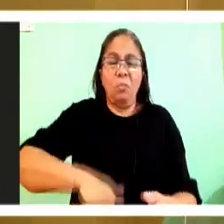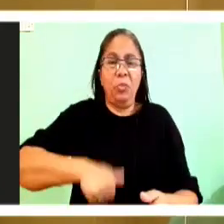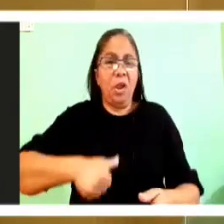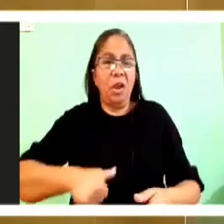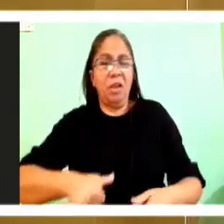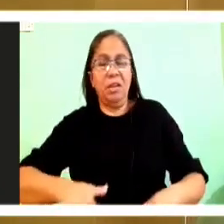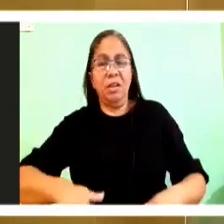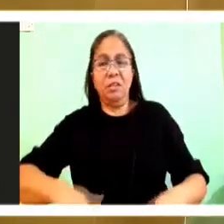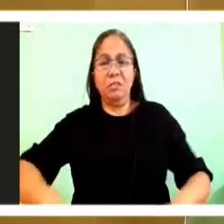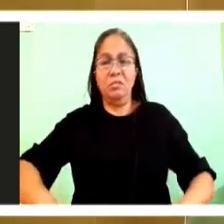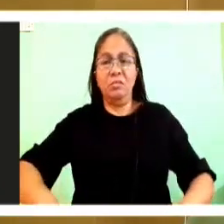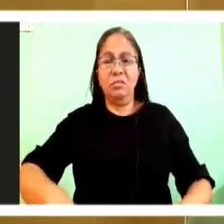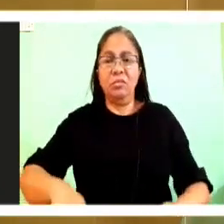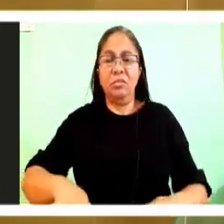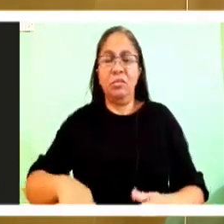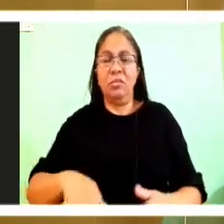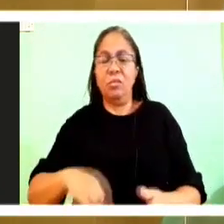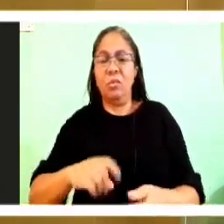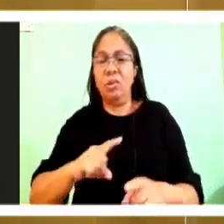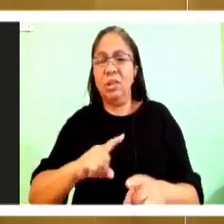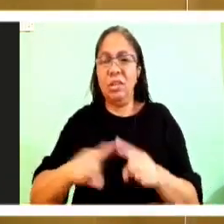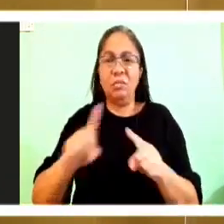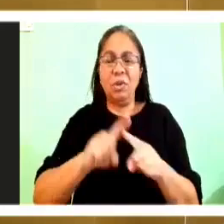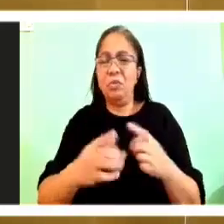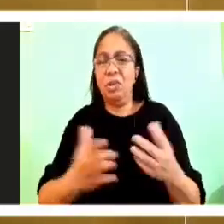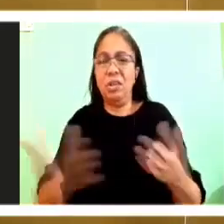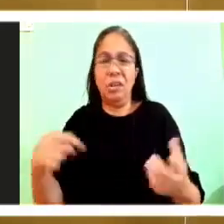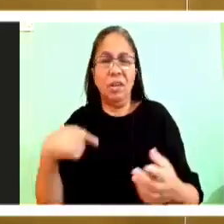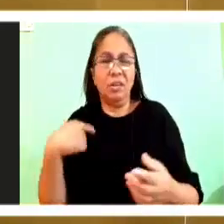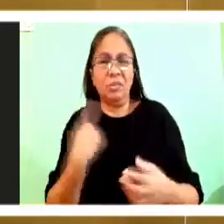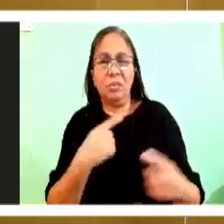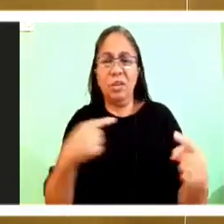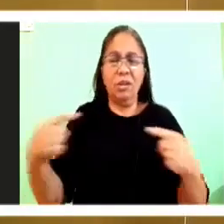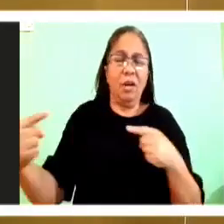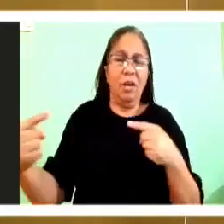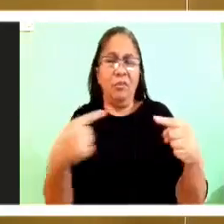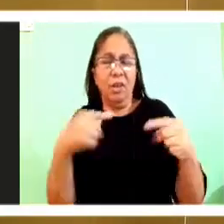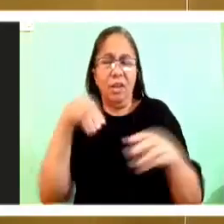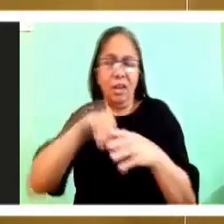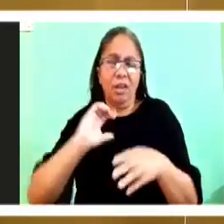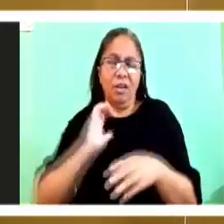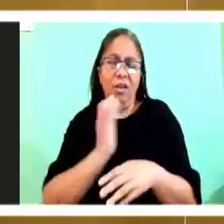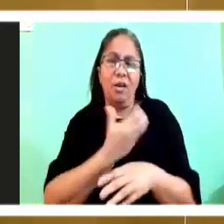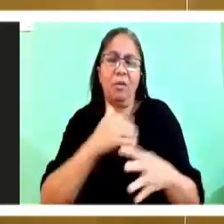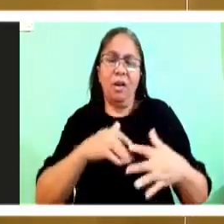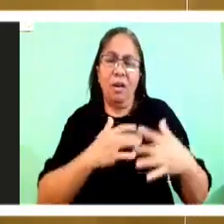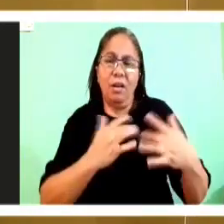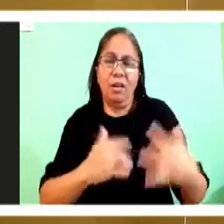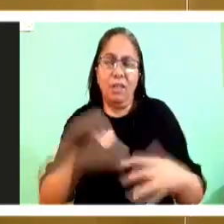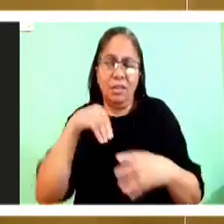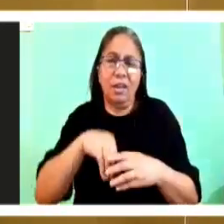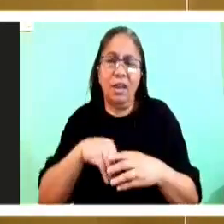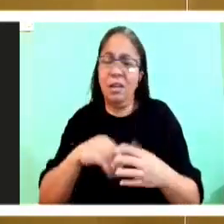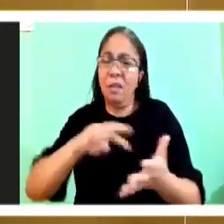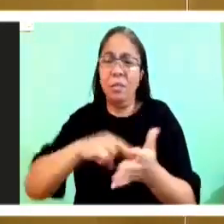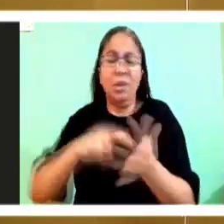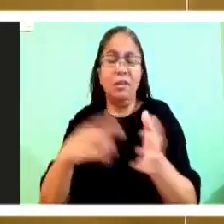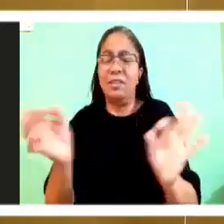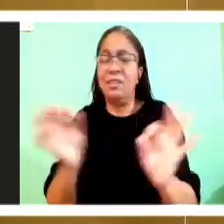energy doing and fighting these ego battles that they are really not before God.